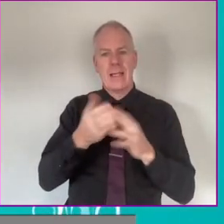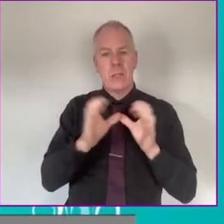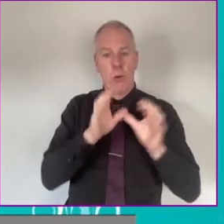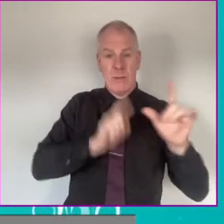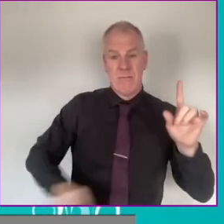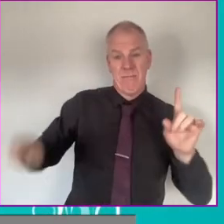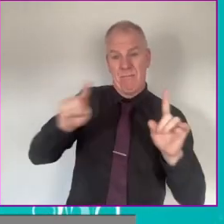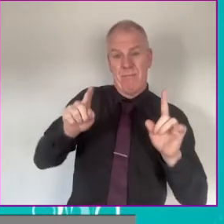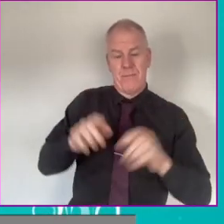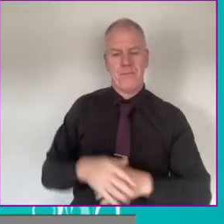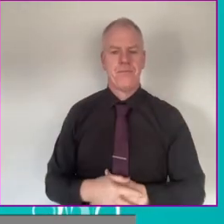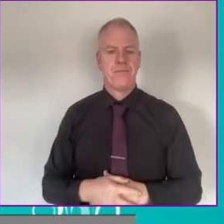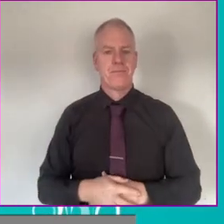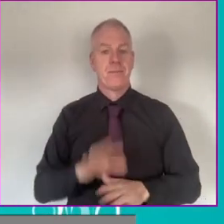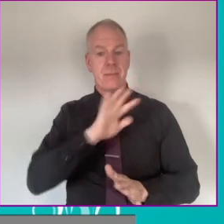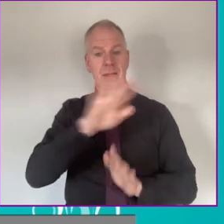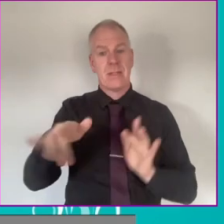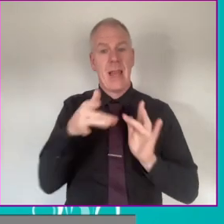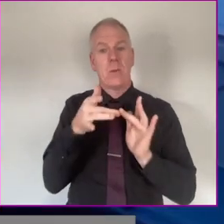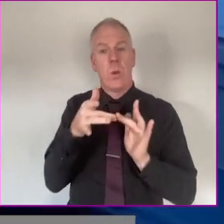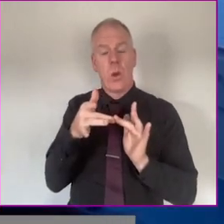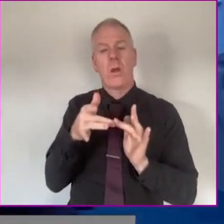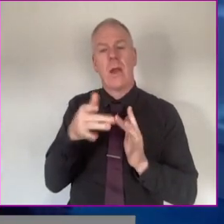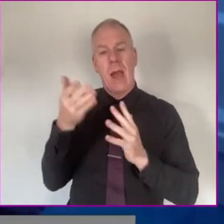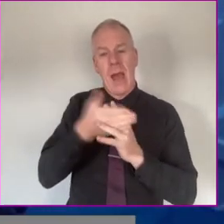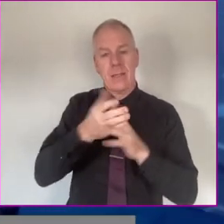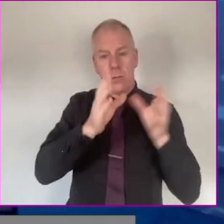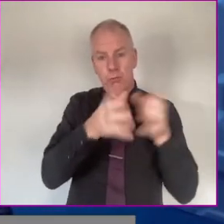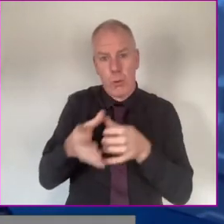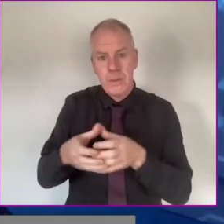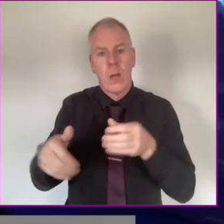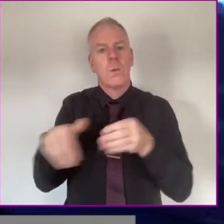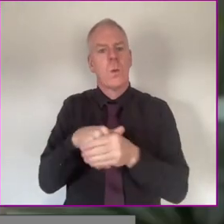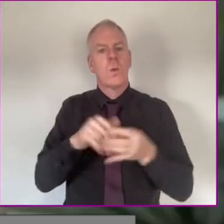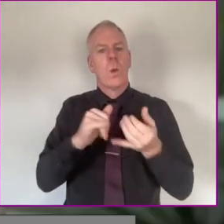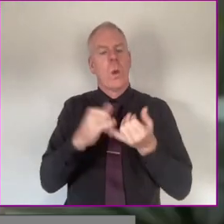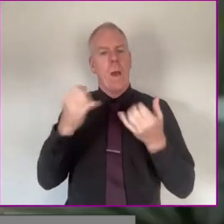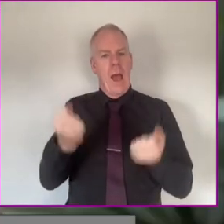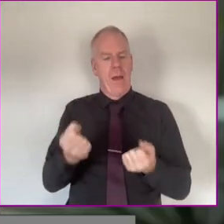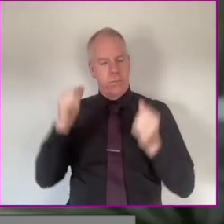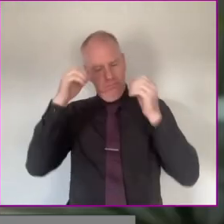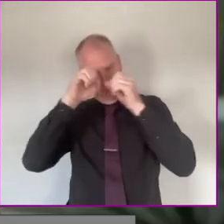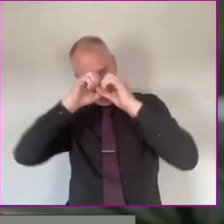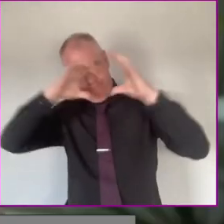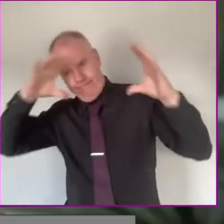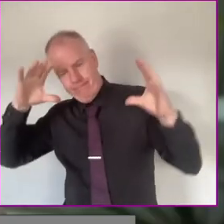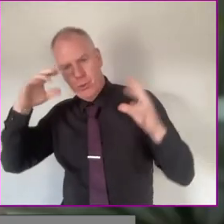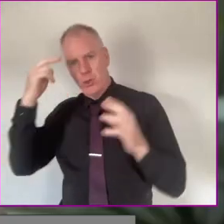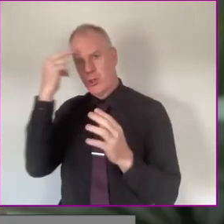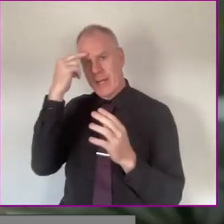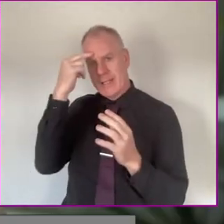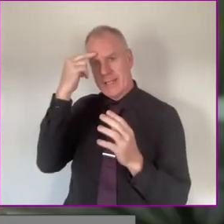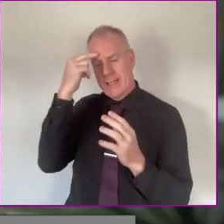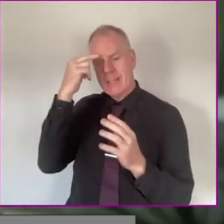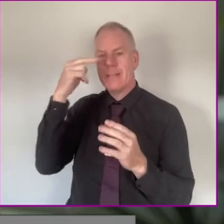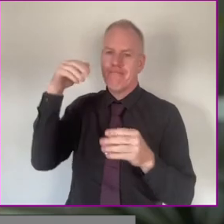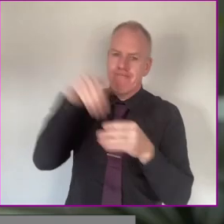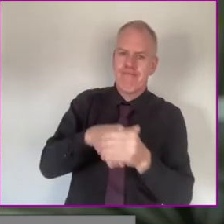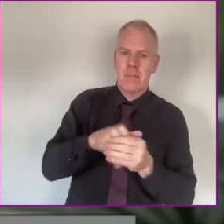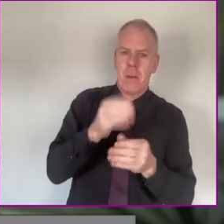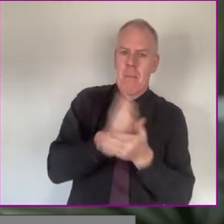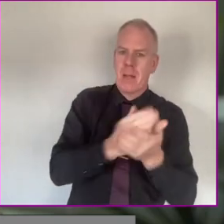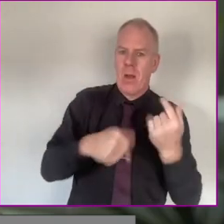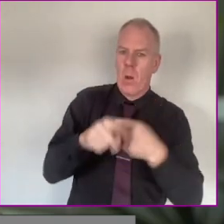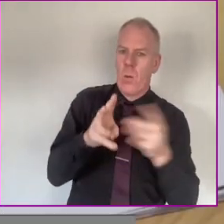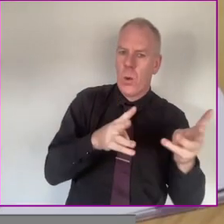access groups across the county. The network and access groups comprising of people who have unrivalled insight and understanding has been